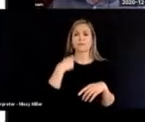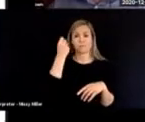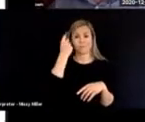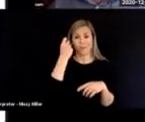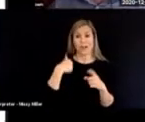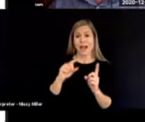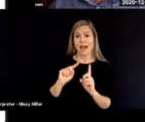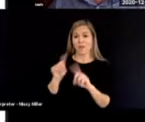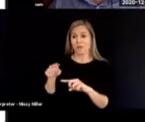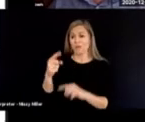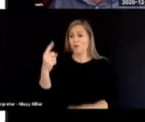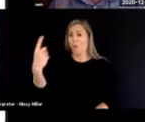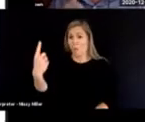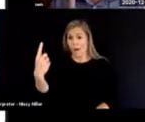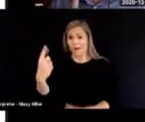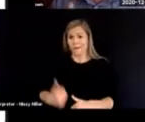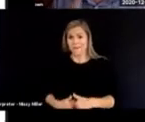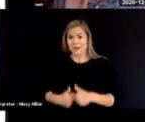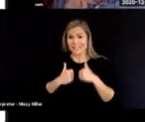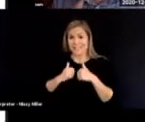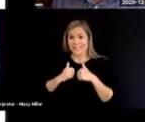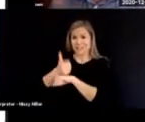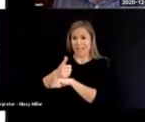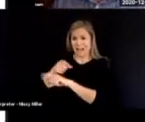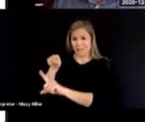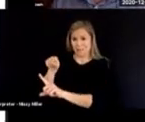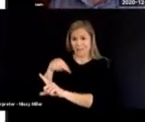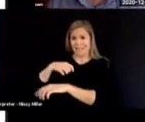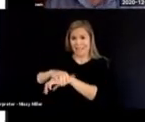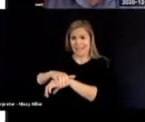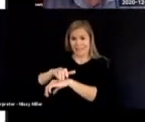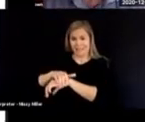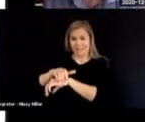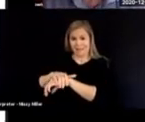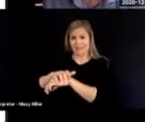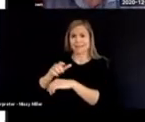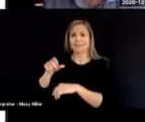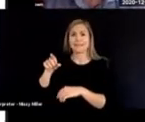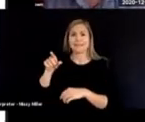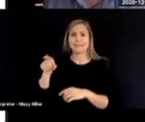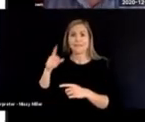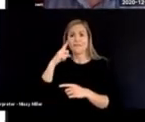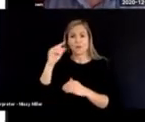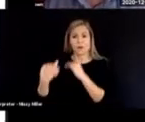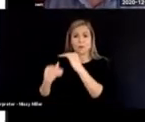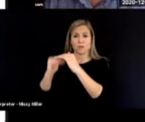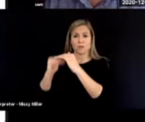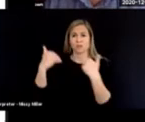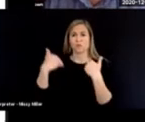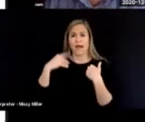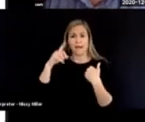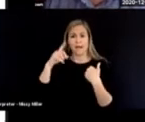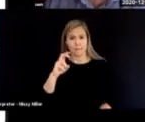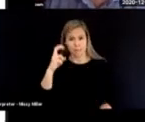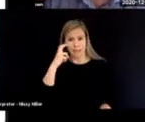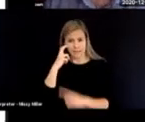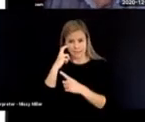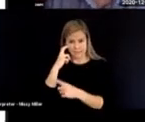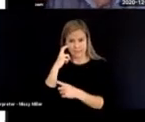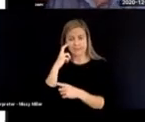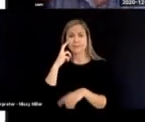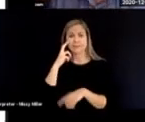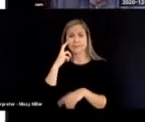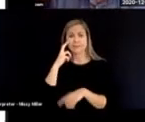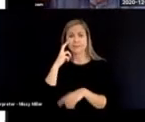orientation, I went to visit the one residential establishment in England for adults with deaf